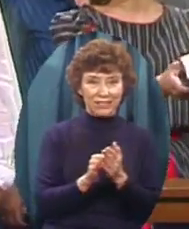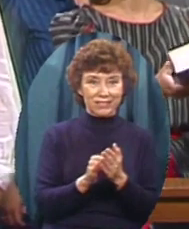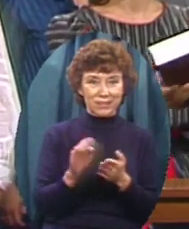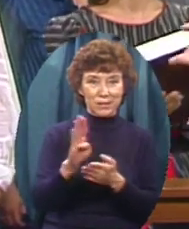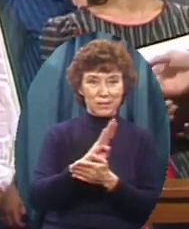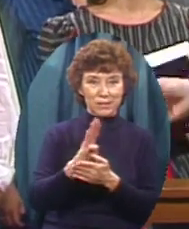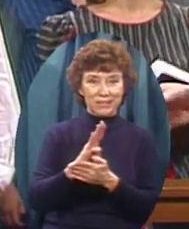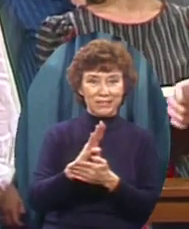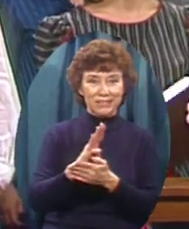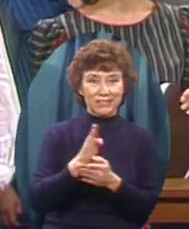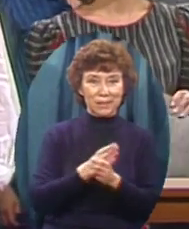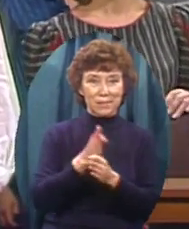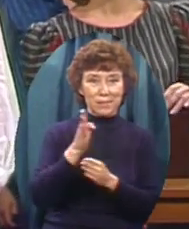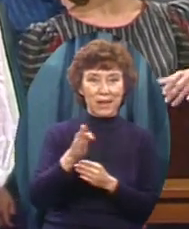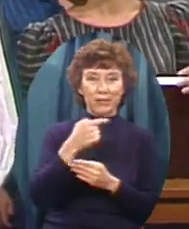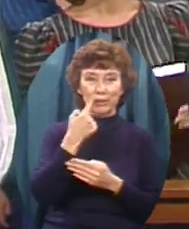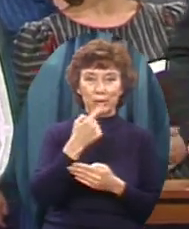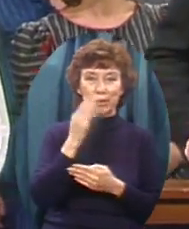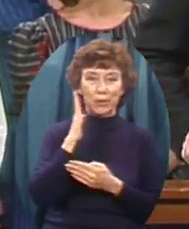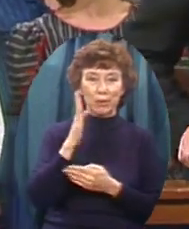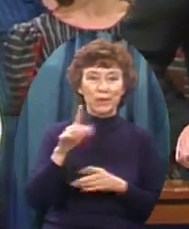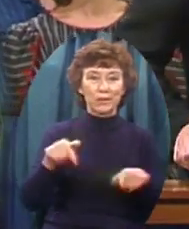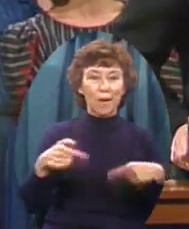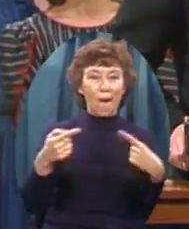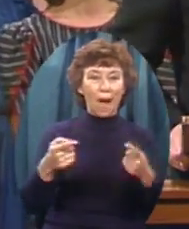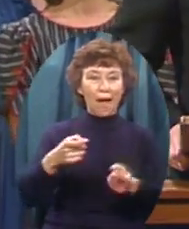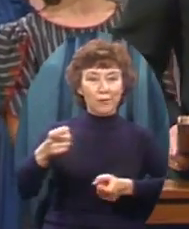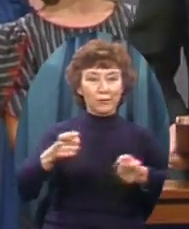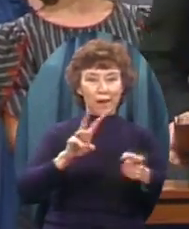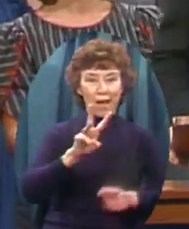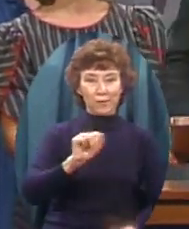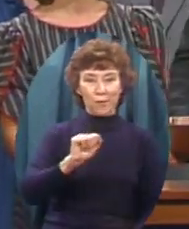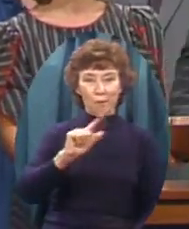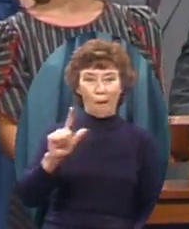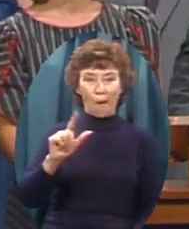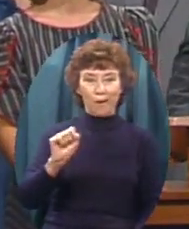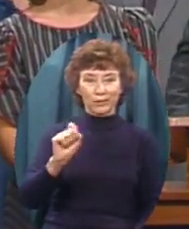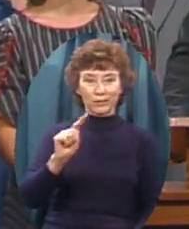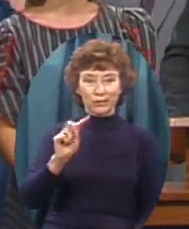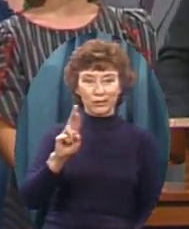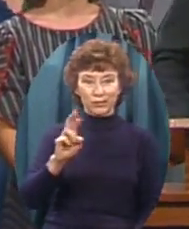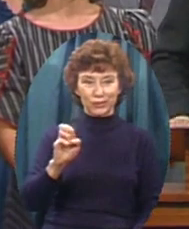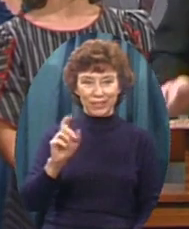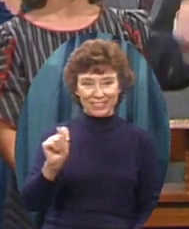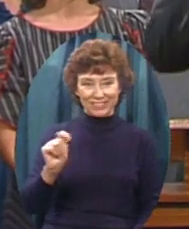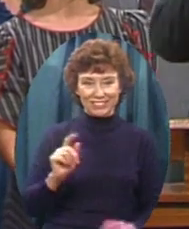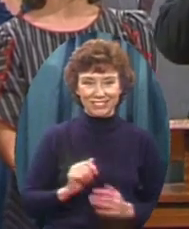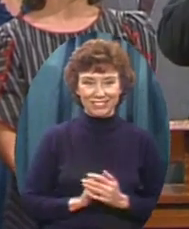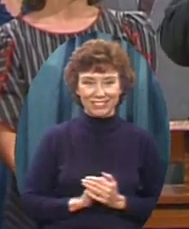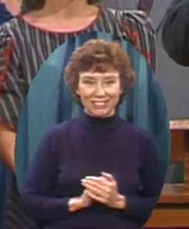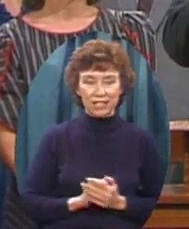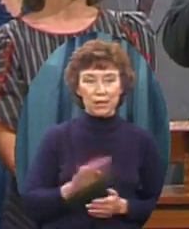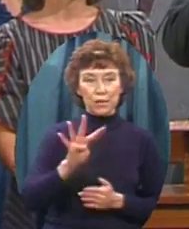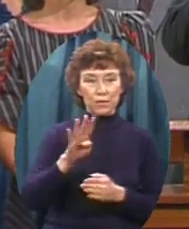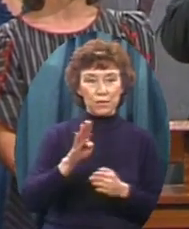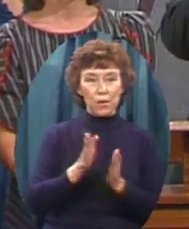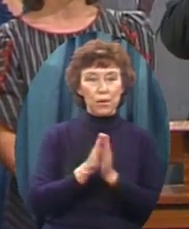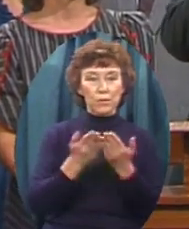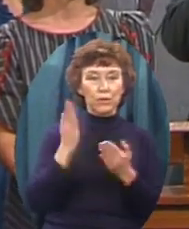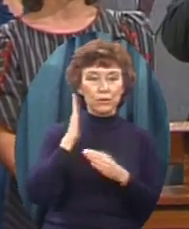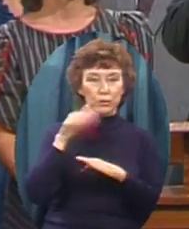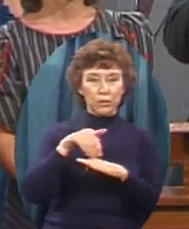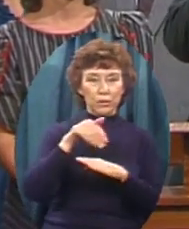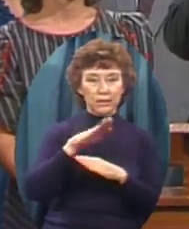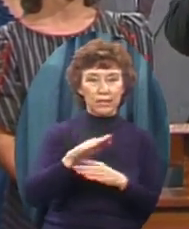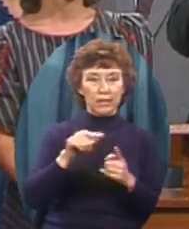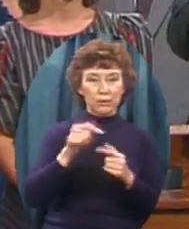Who's going to go out And take over Wall Street Those four books We'll ship to everyone Who calls the dial The